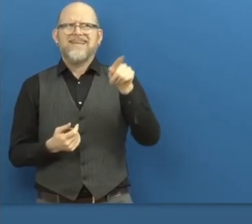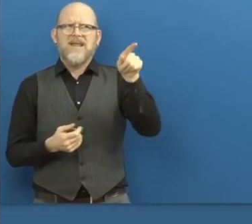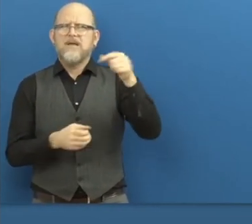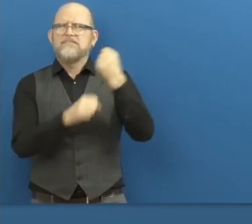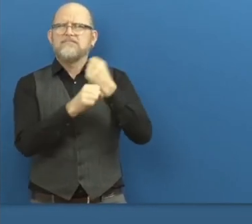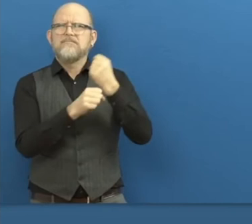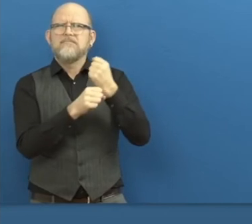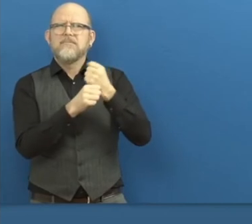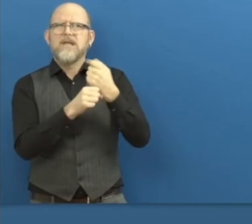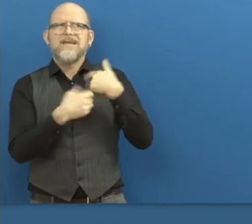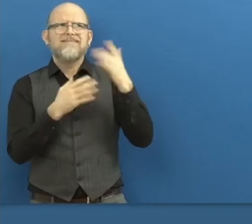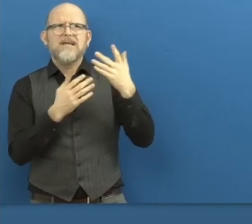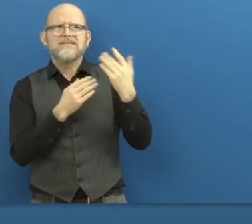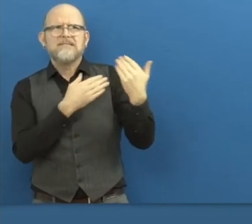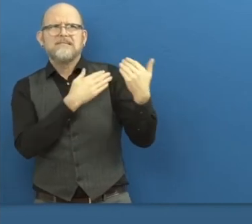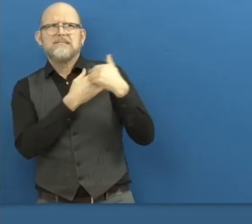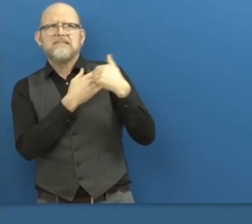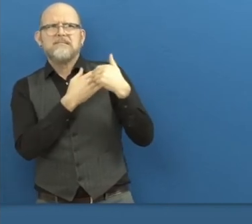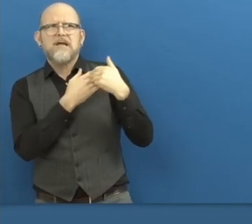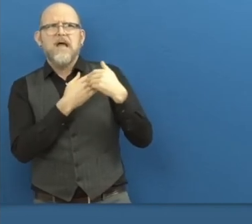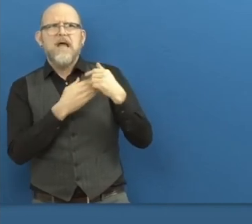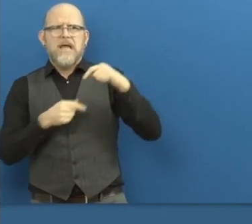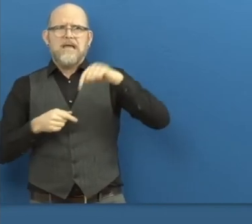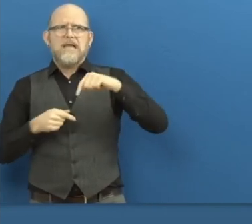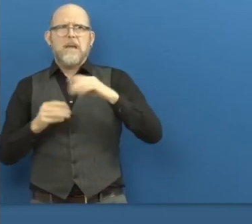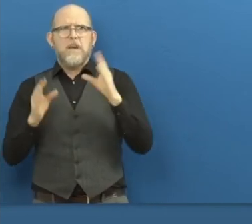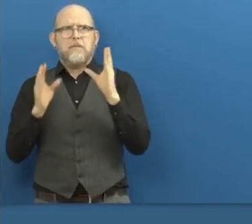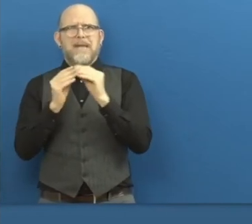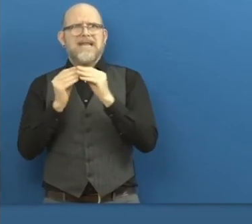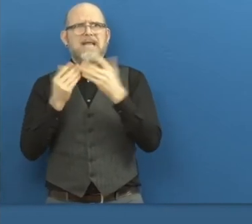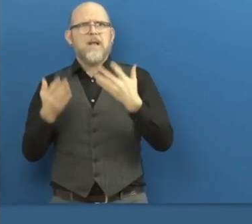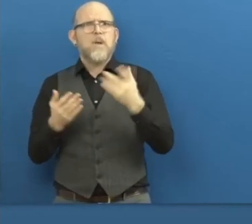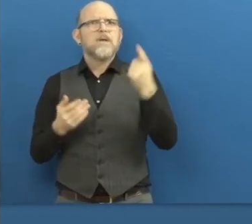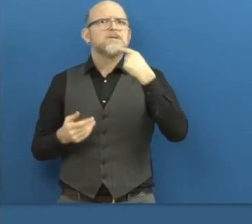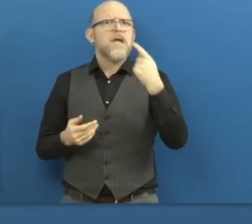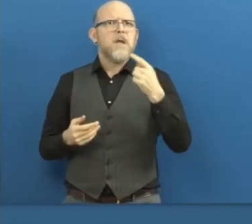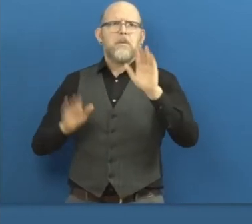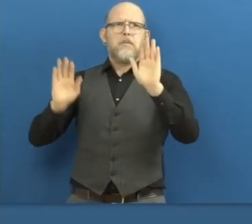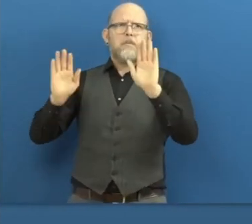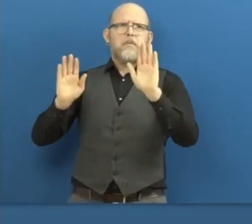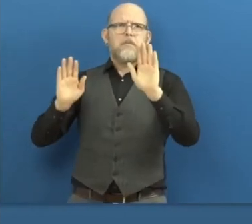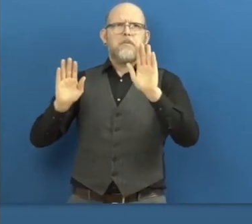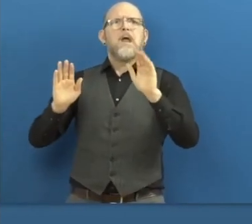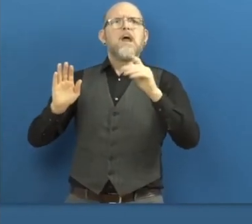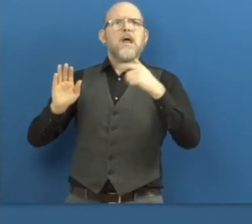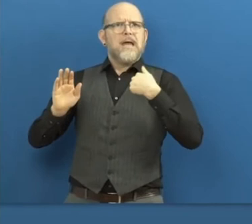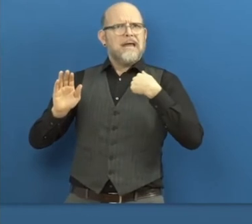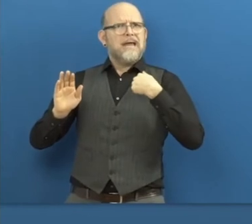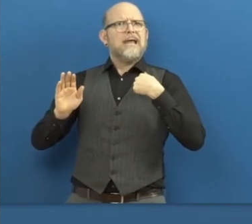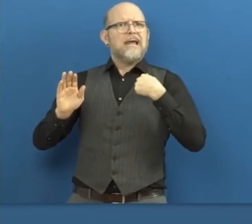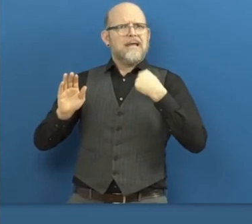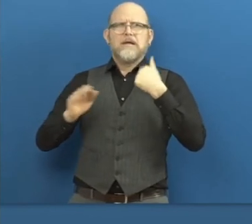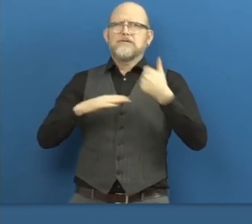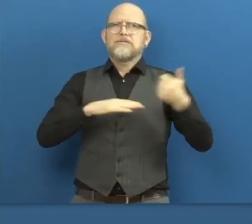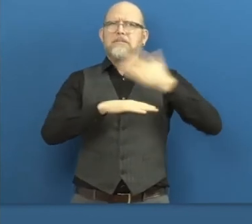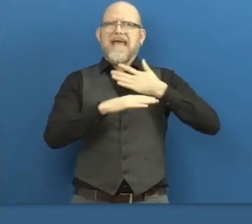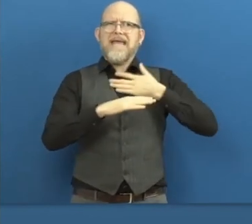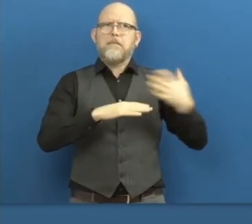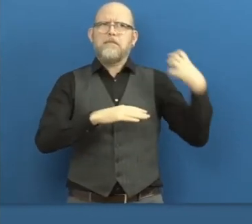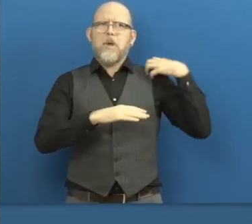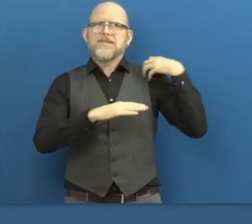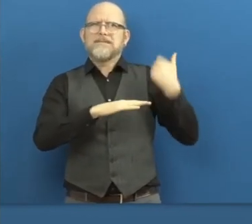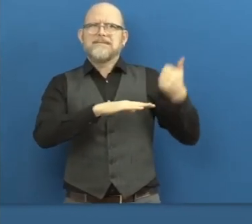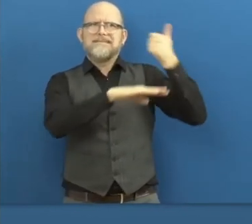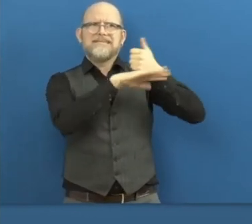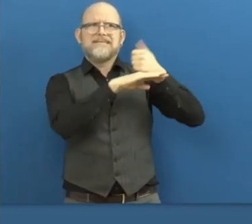doing the session, said, but I was talking to an HR director this morning, and he was saying, well, we don't need these special job boards, I can never